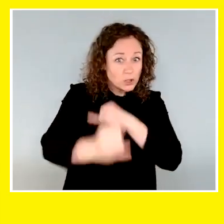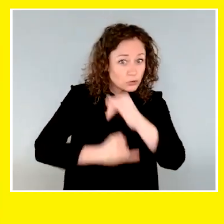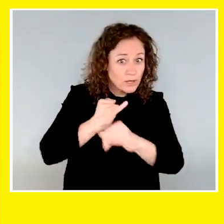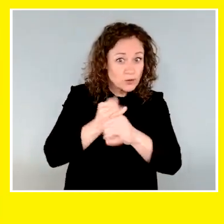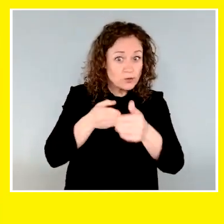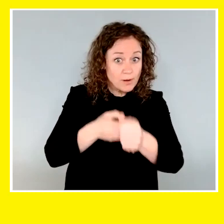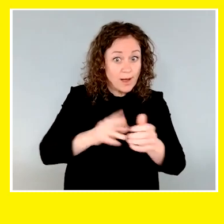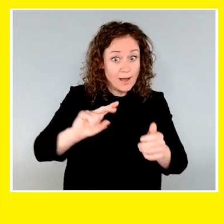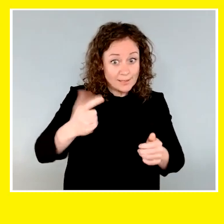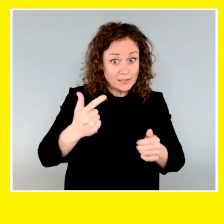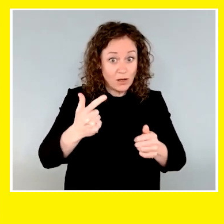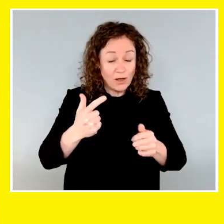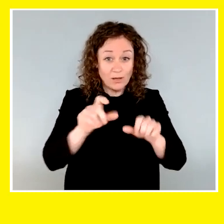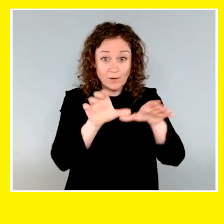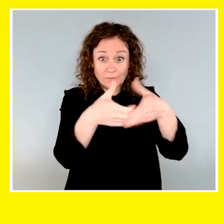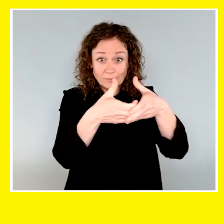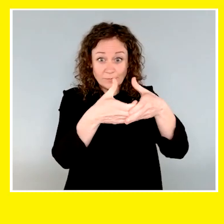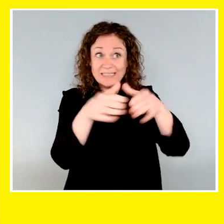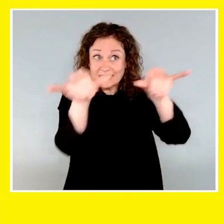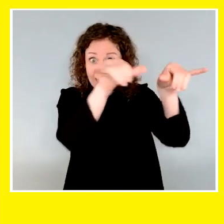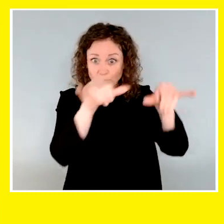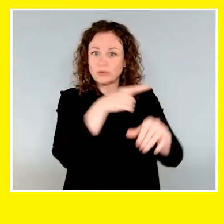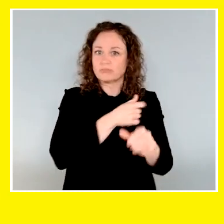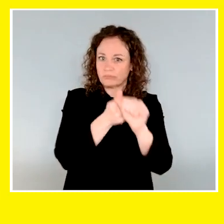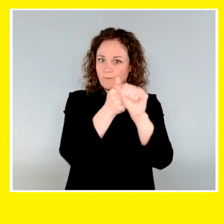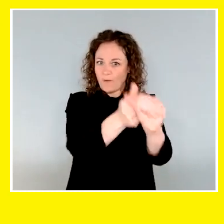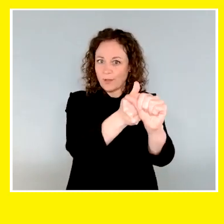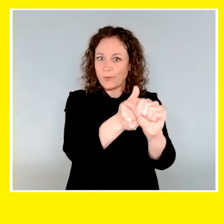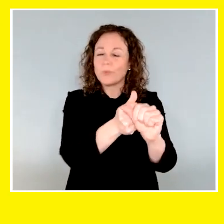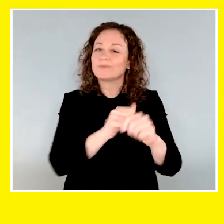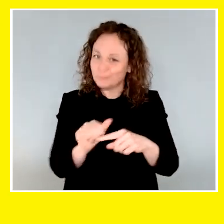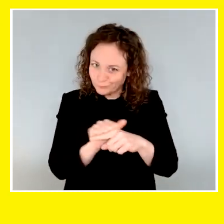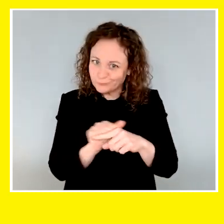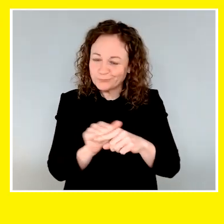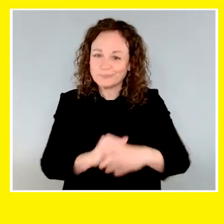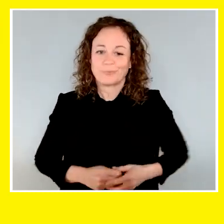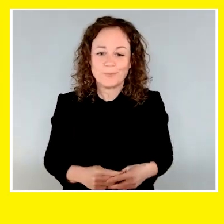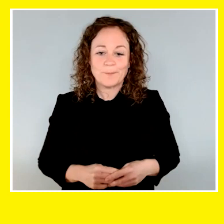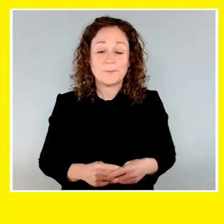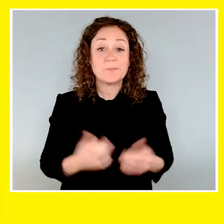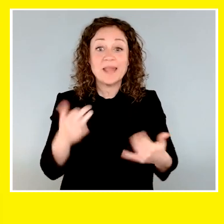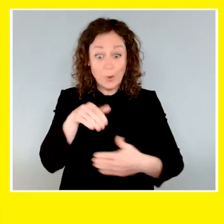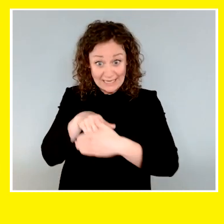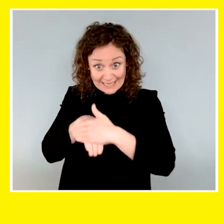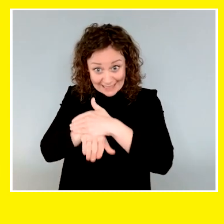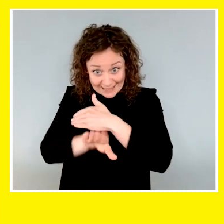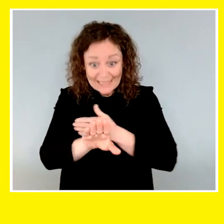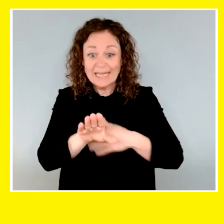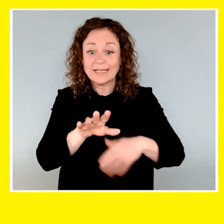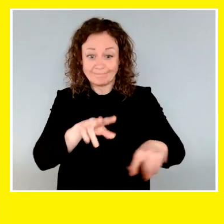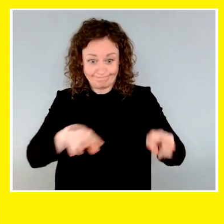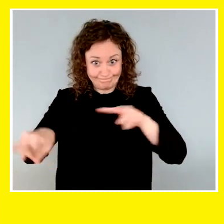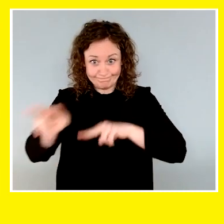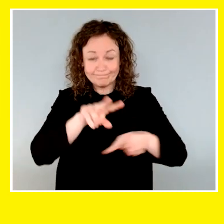guide dogs to international guide dog federation standards. Now, as we move inside the CNIB Canine